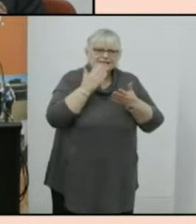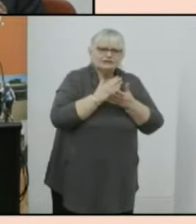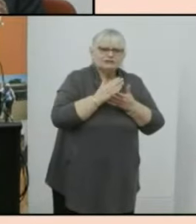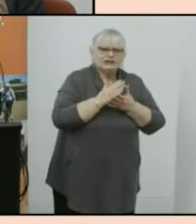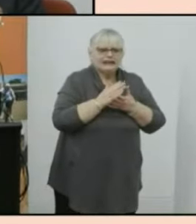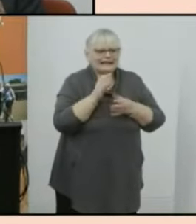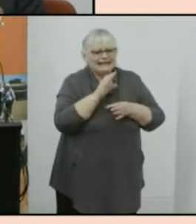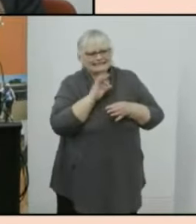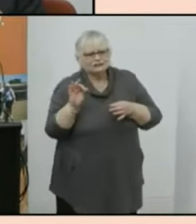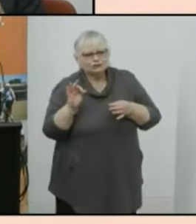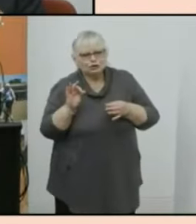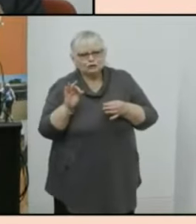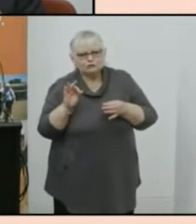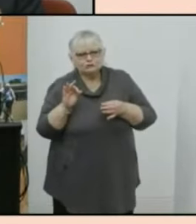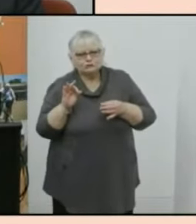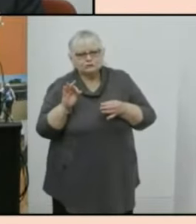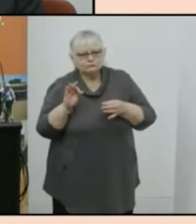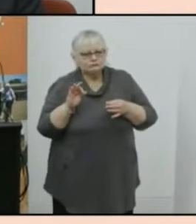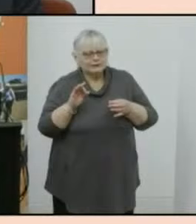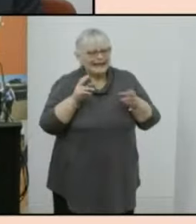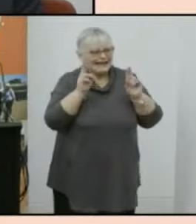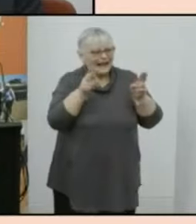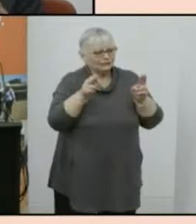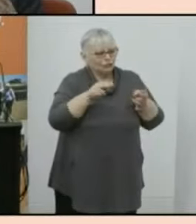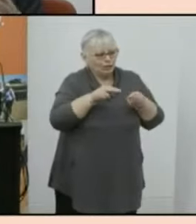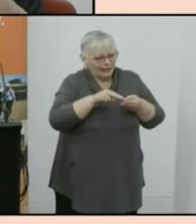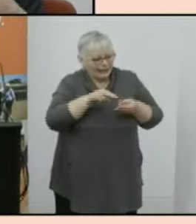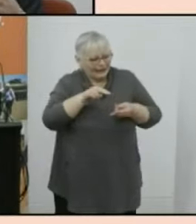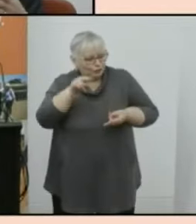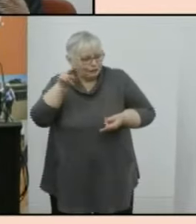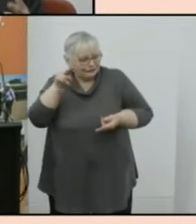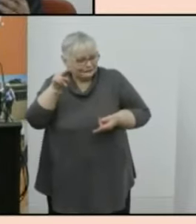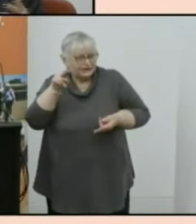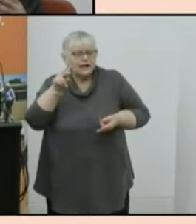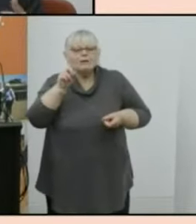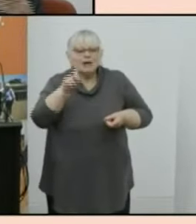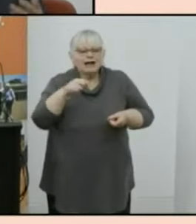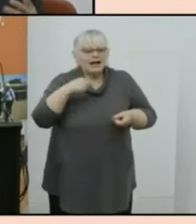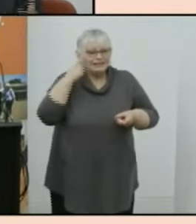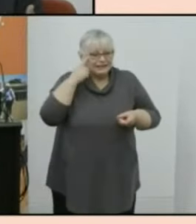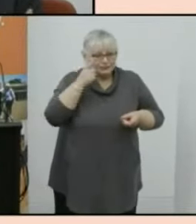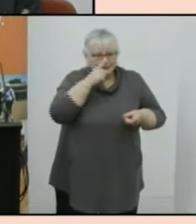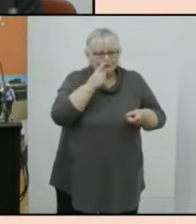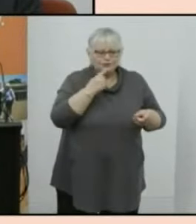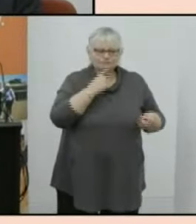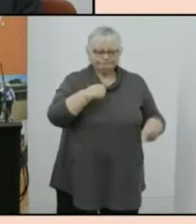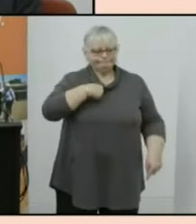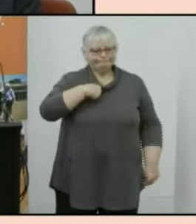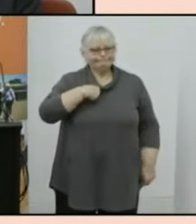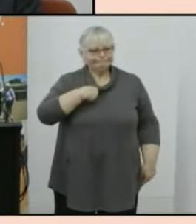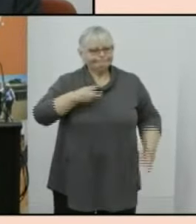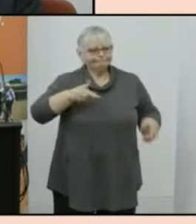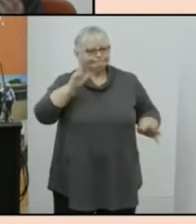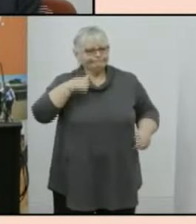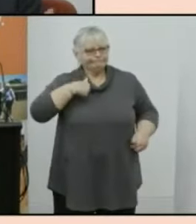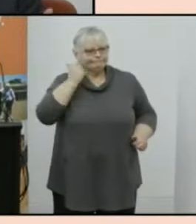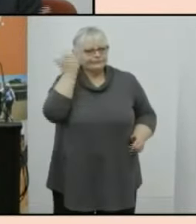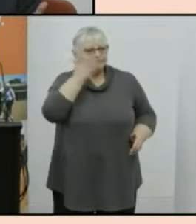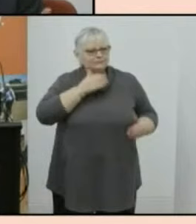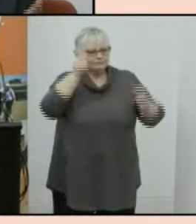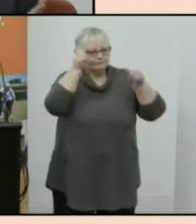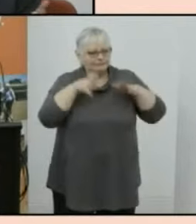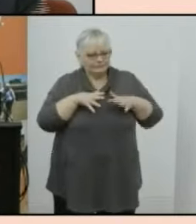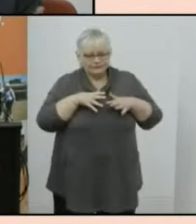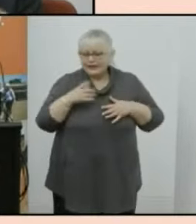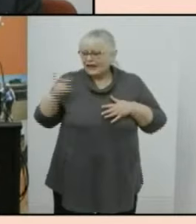it's not just natural increase it's also an increase in number of people who are self-identifying and in fact the assurance